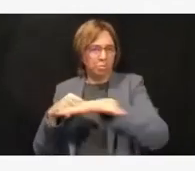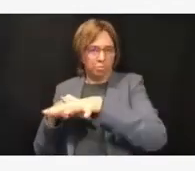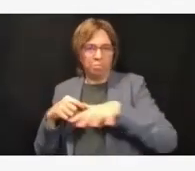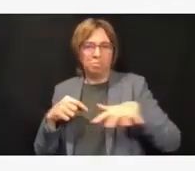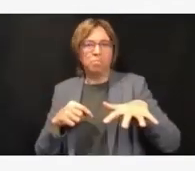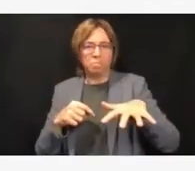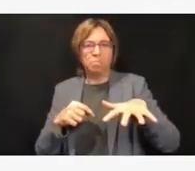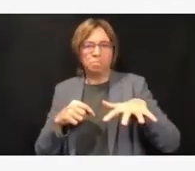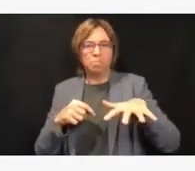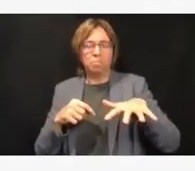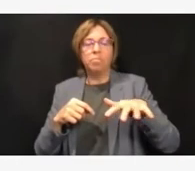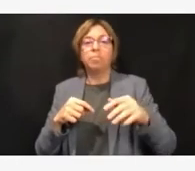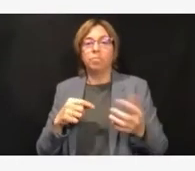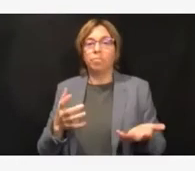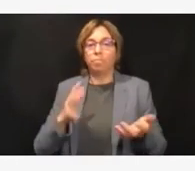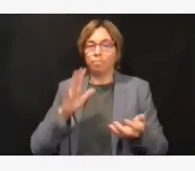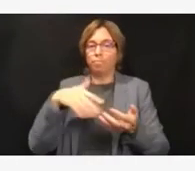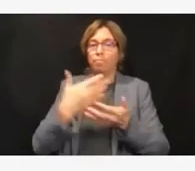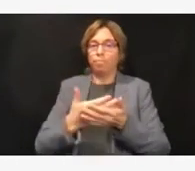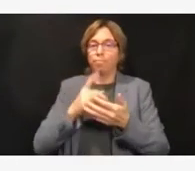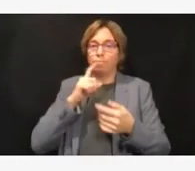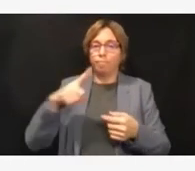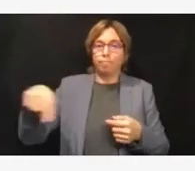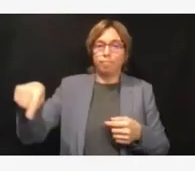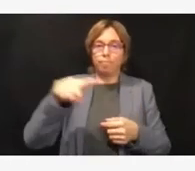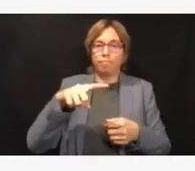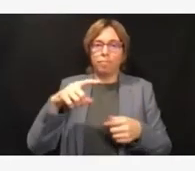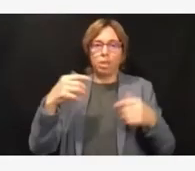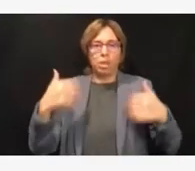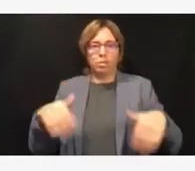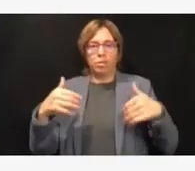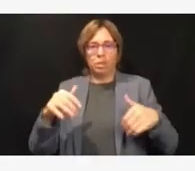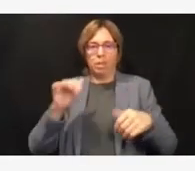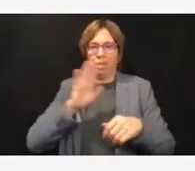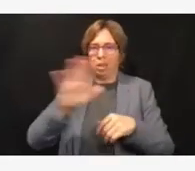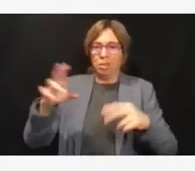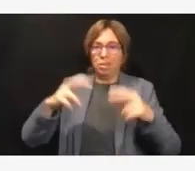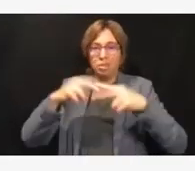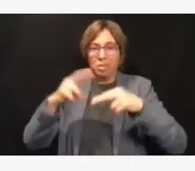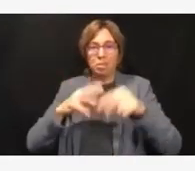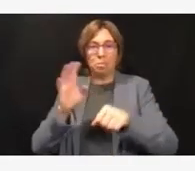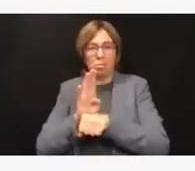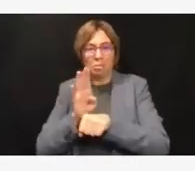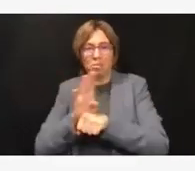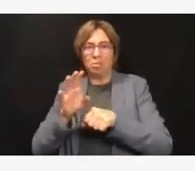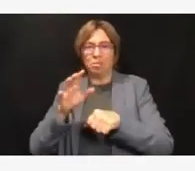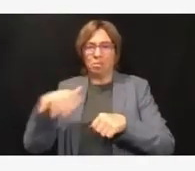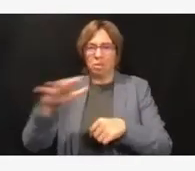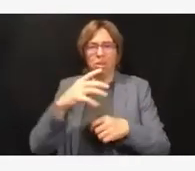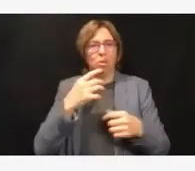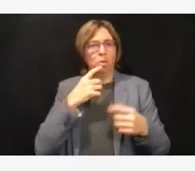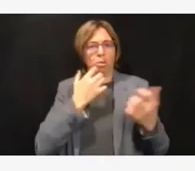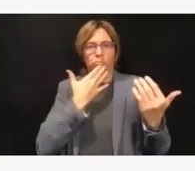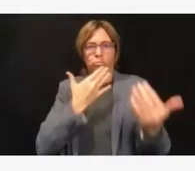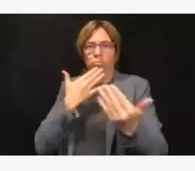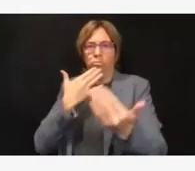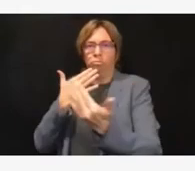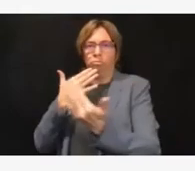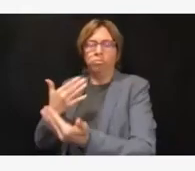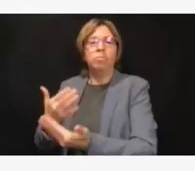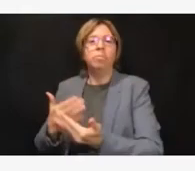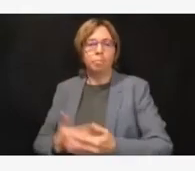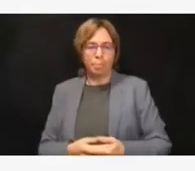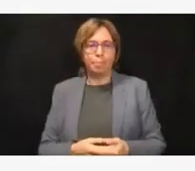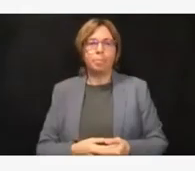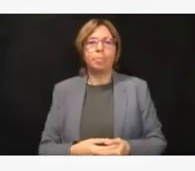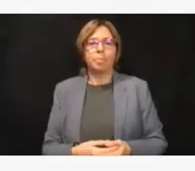I'd like to note that we managed through this period of crisis standards thus far in